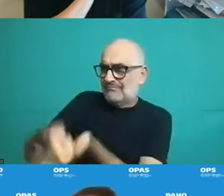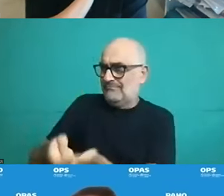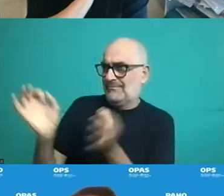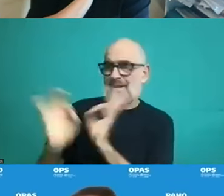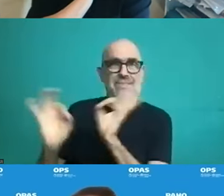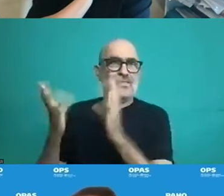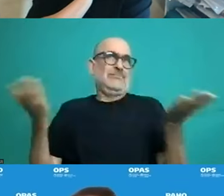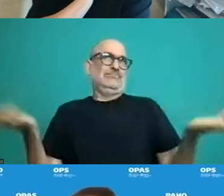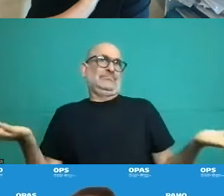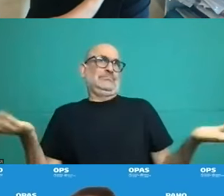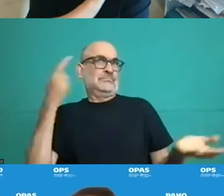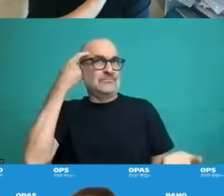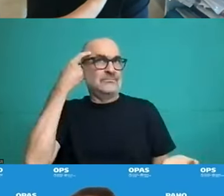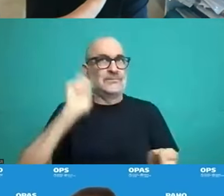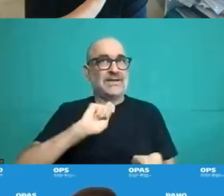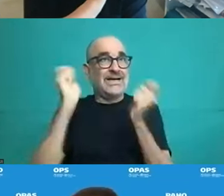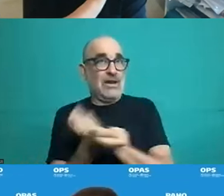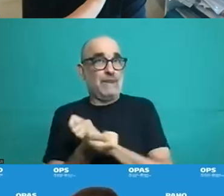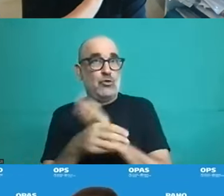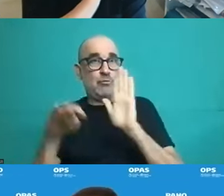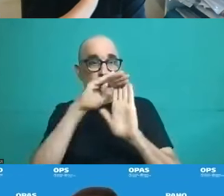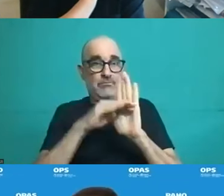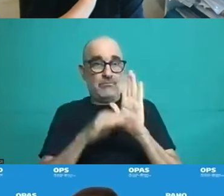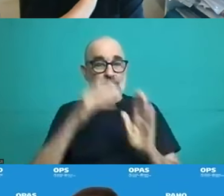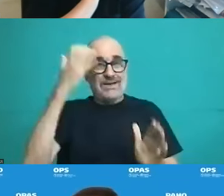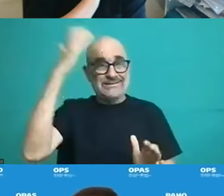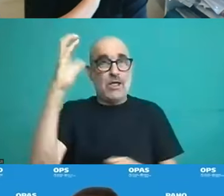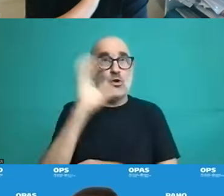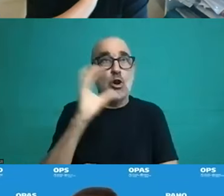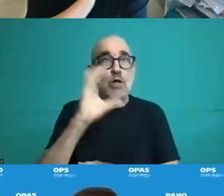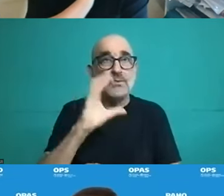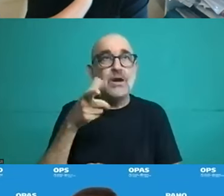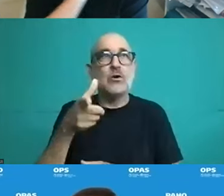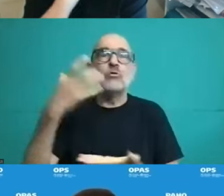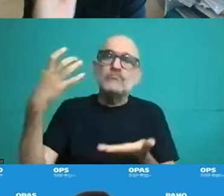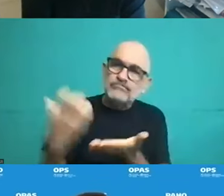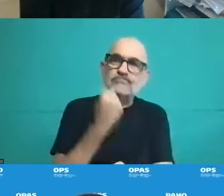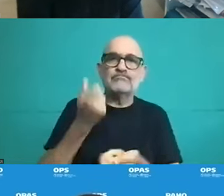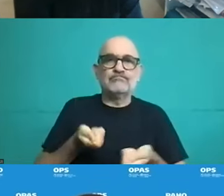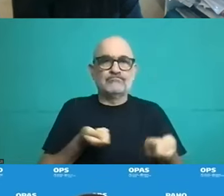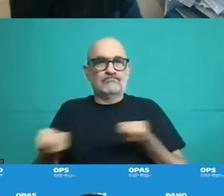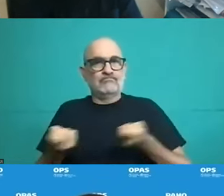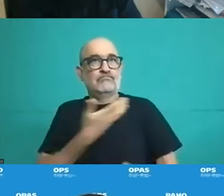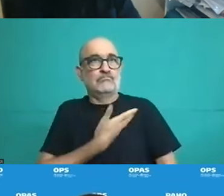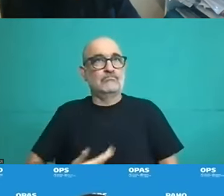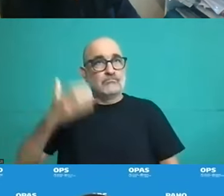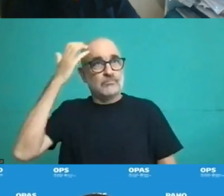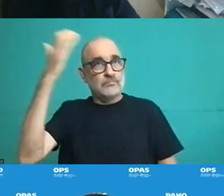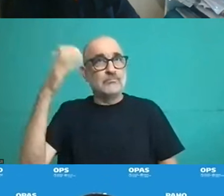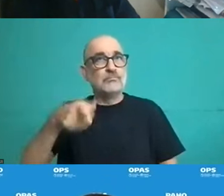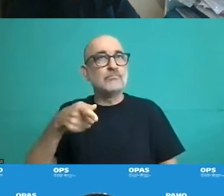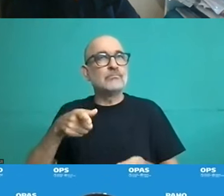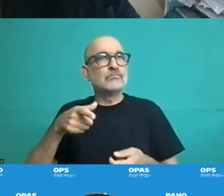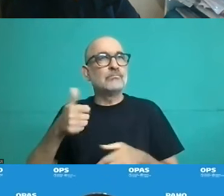system, as it should have always been, and to act as a guarantor that those remote